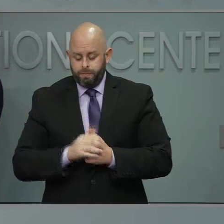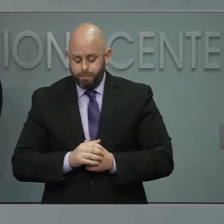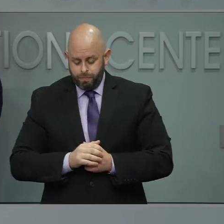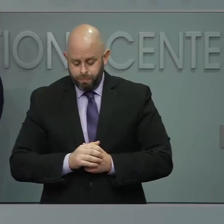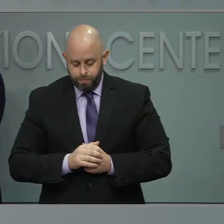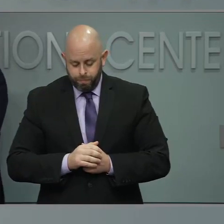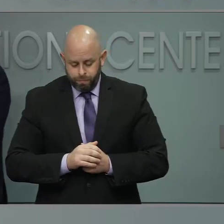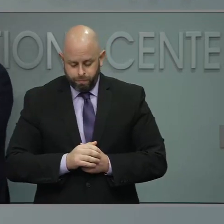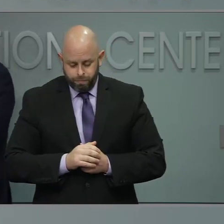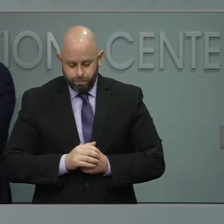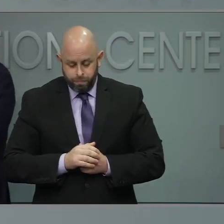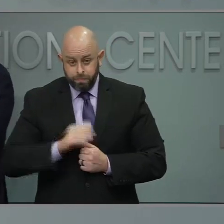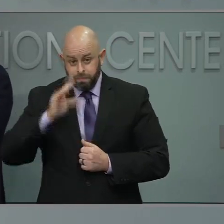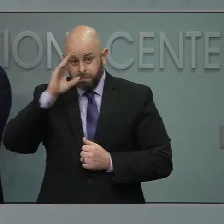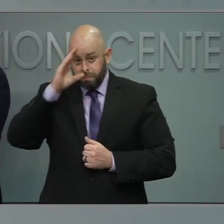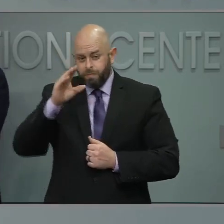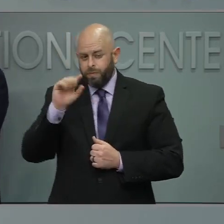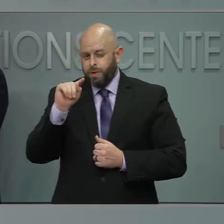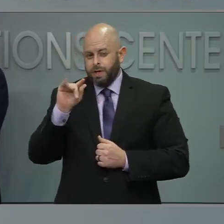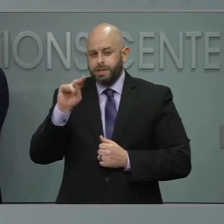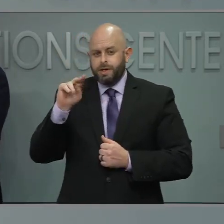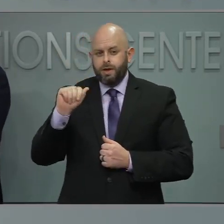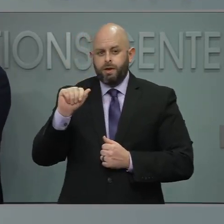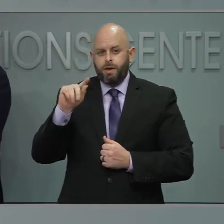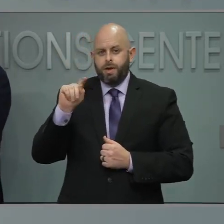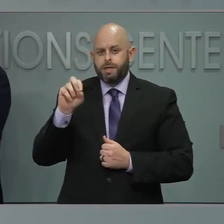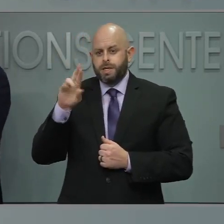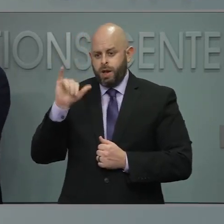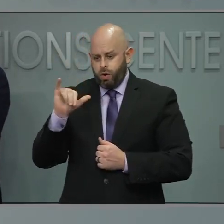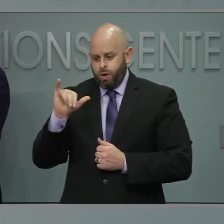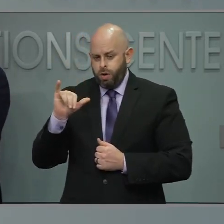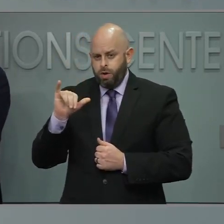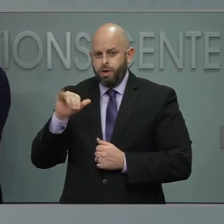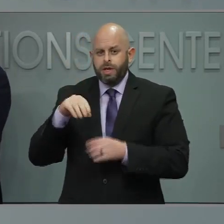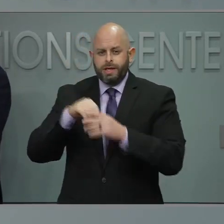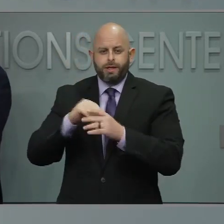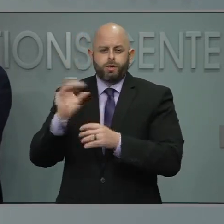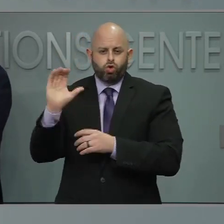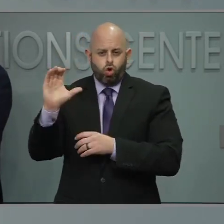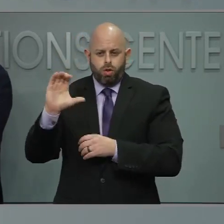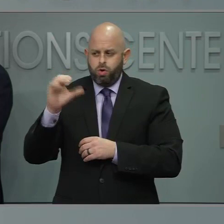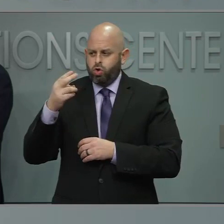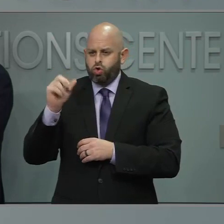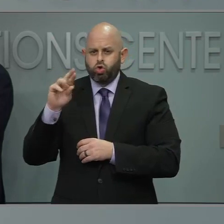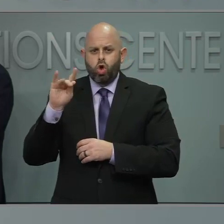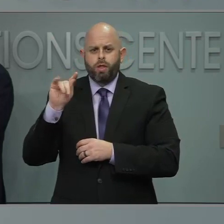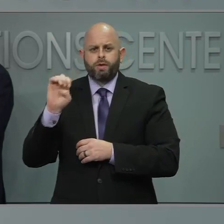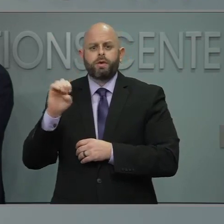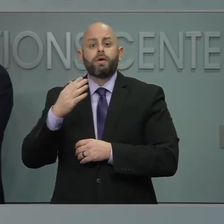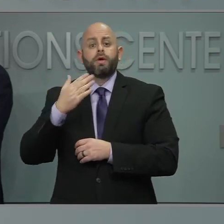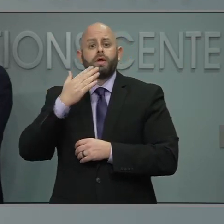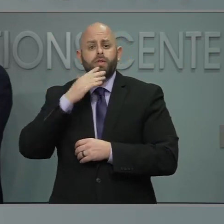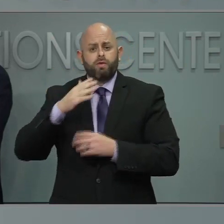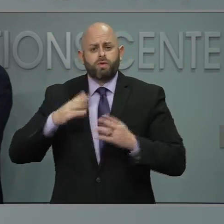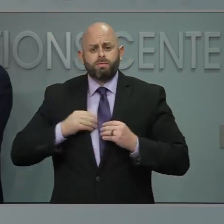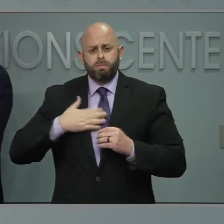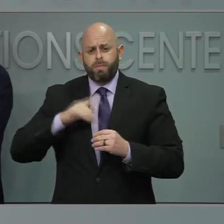Hi there. This is Tina Terry with WSOC TV in Charlotte. Thank you so much for taking my question.